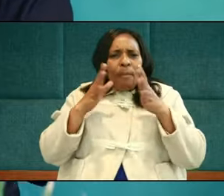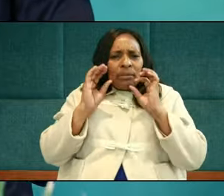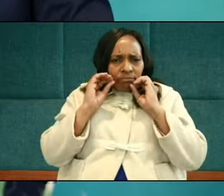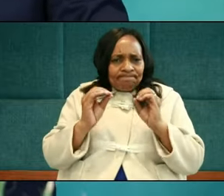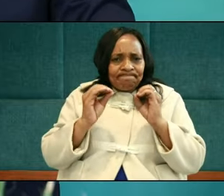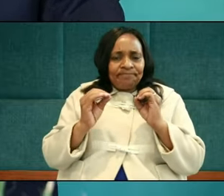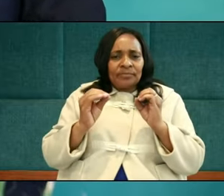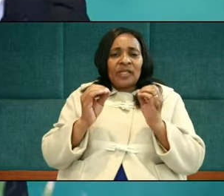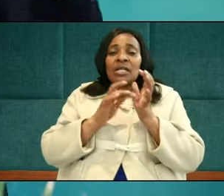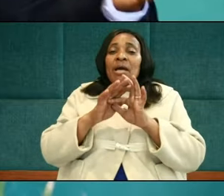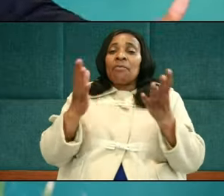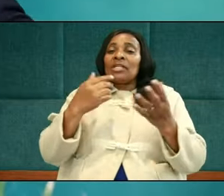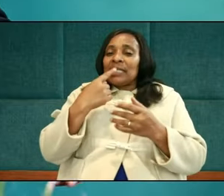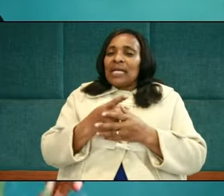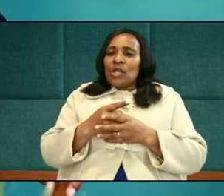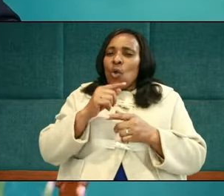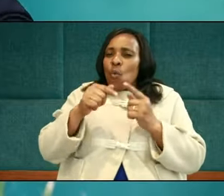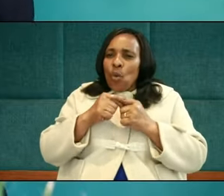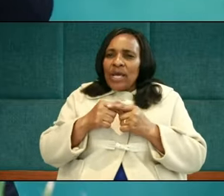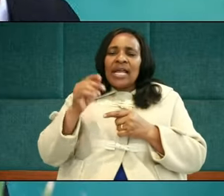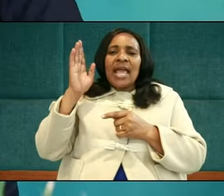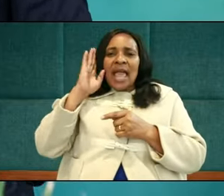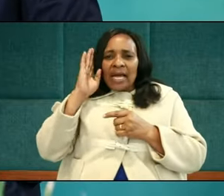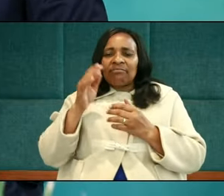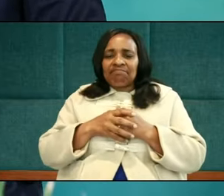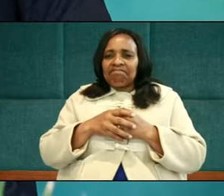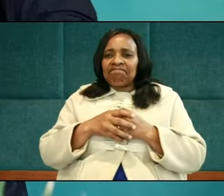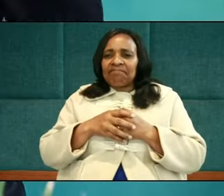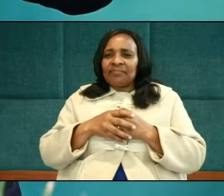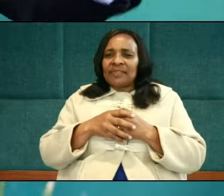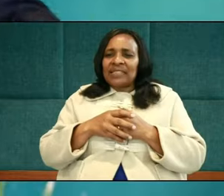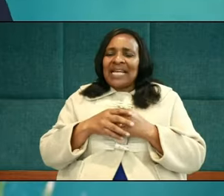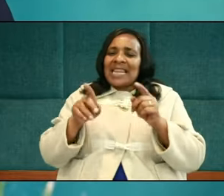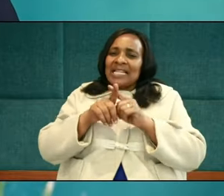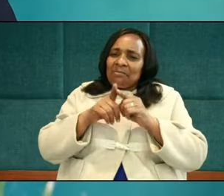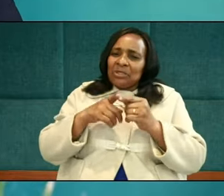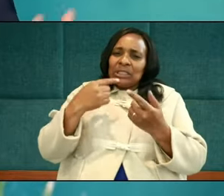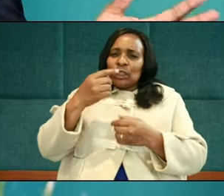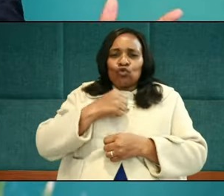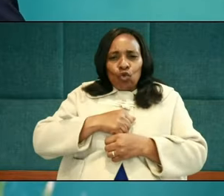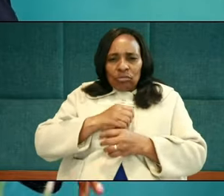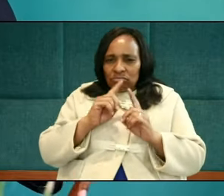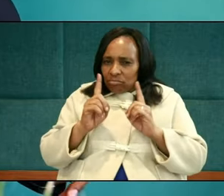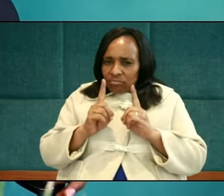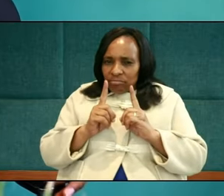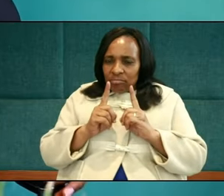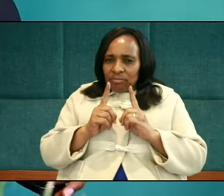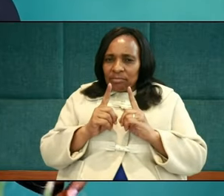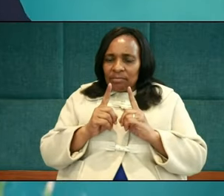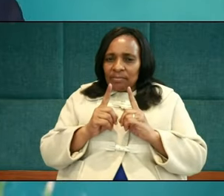And the Bible says when they heard their insults at him, he did not retaliate. No, he did not.